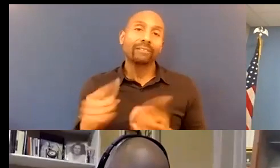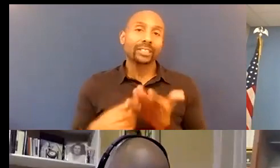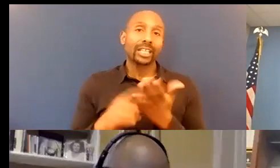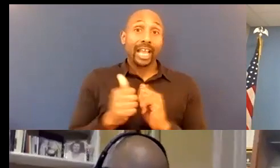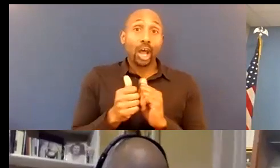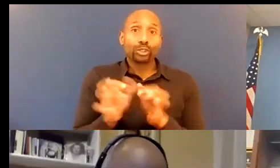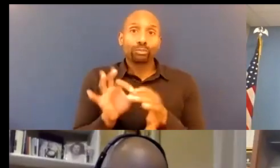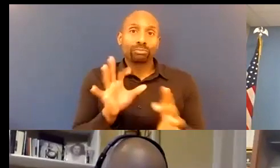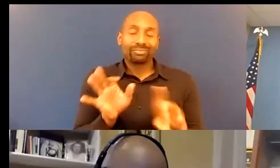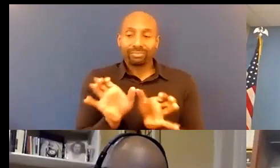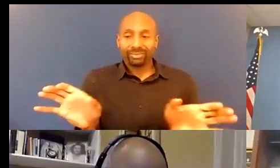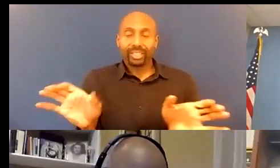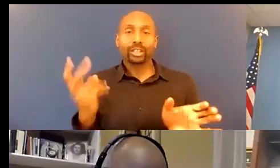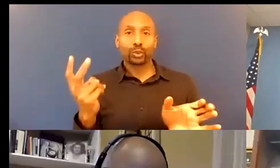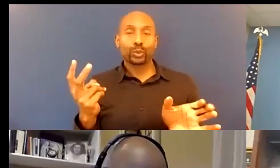anybody else